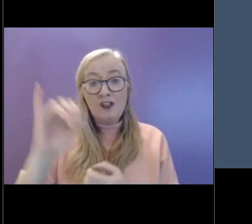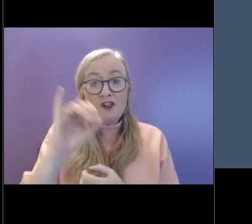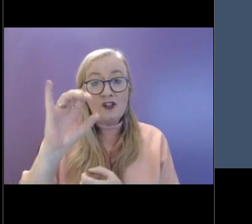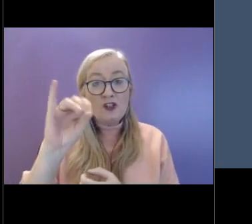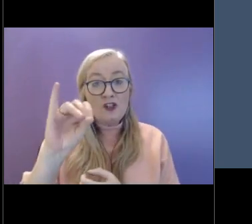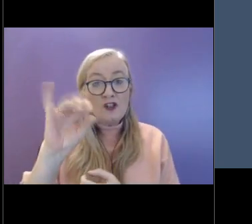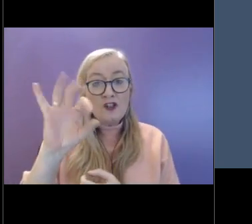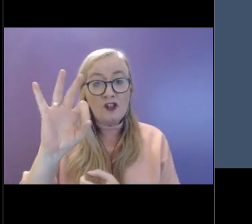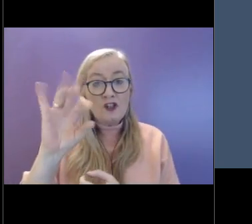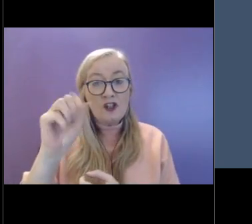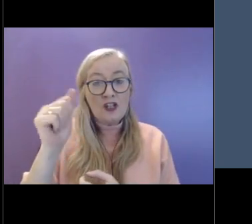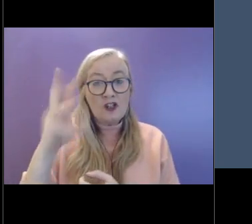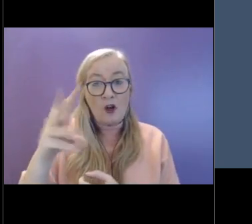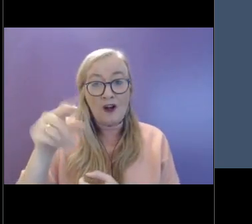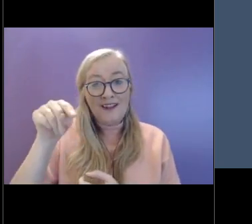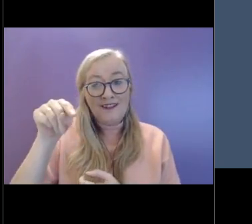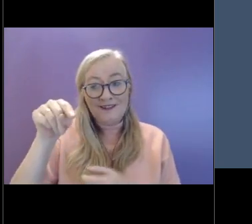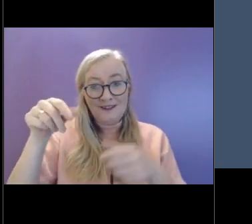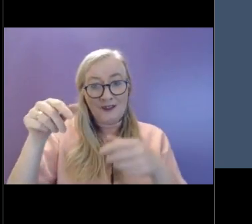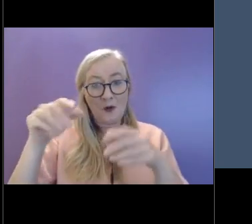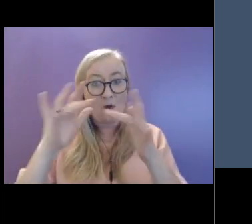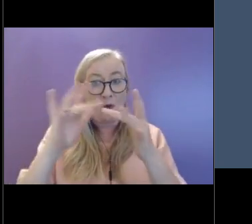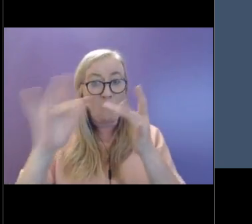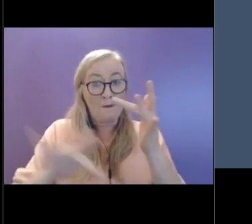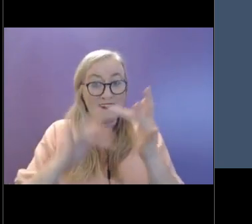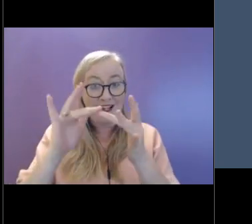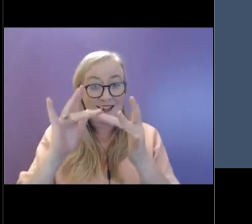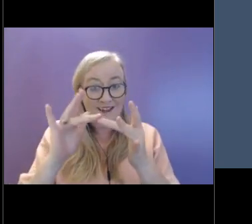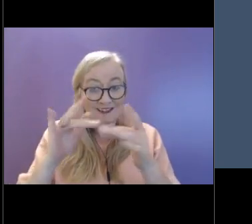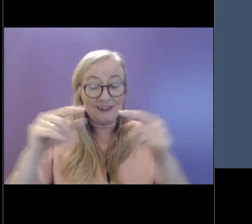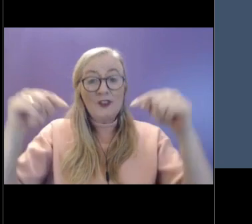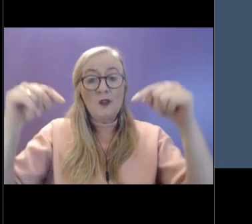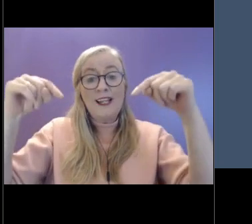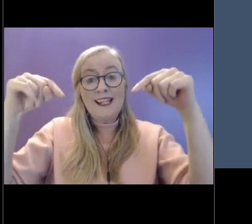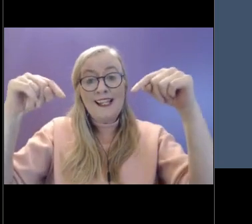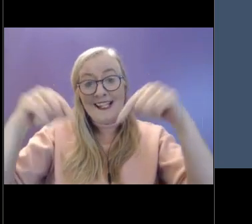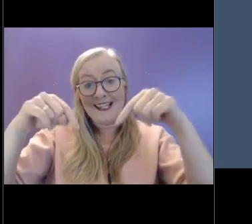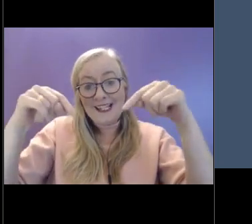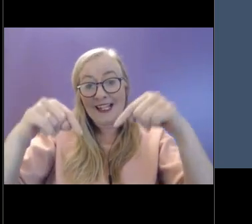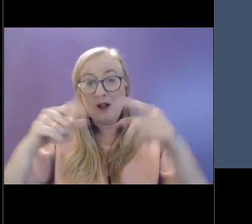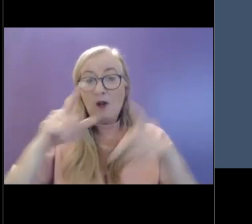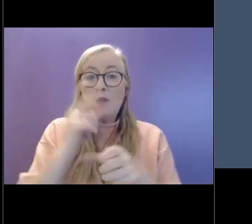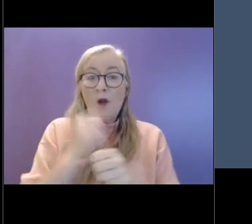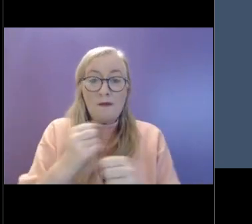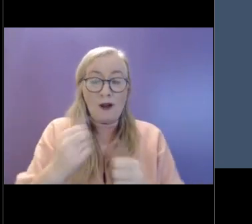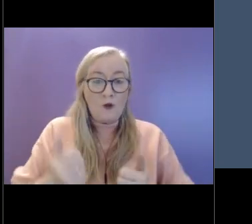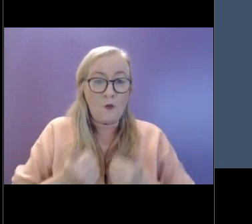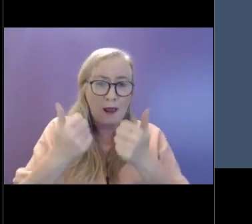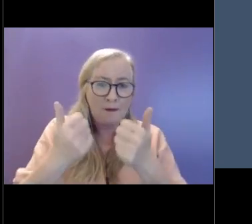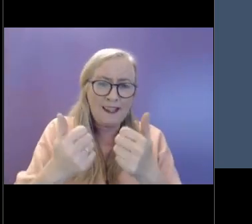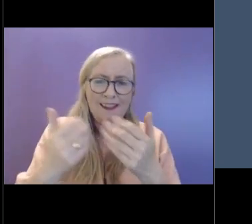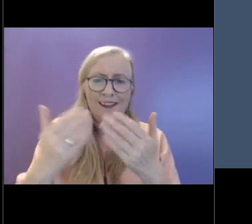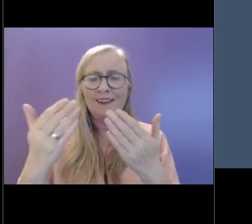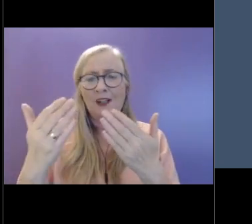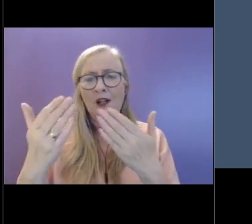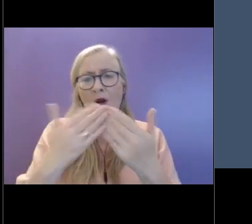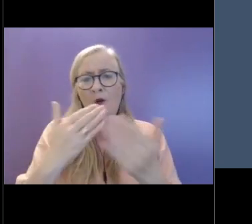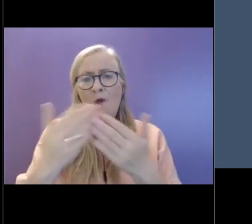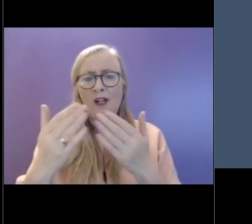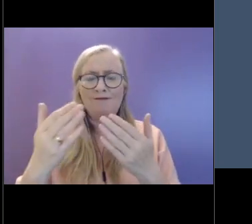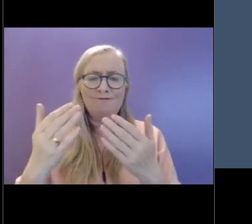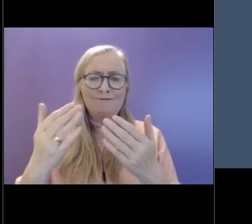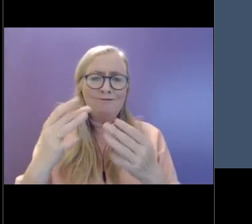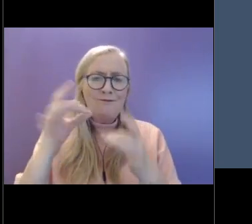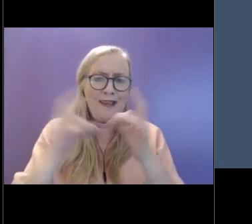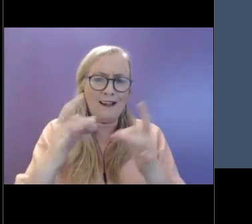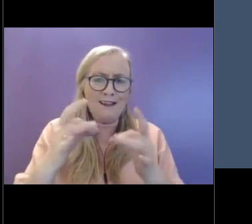This evening, we're going to look at some of the things that can deplete our wellbeing, some of the things that can cause us quite a lot of stress or anxiety. We're going to look